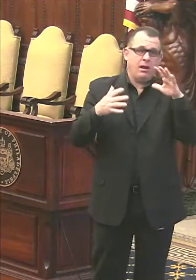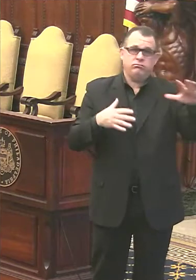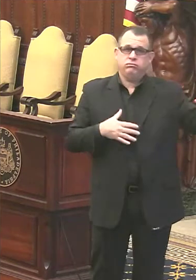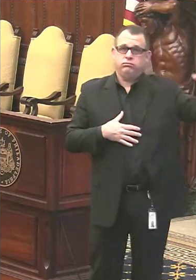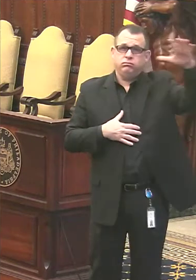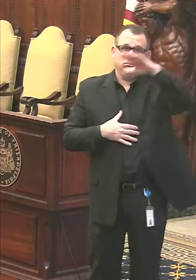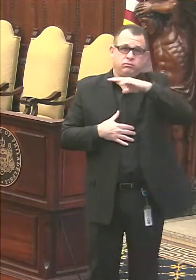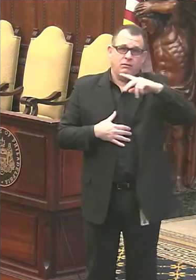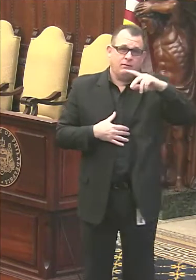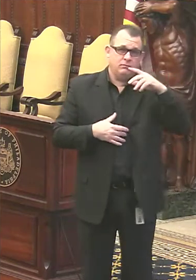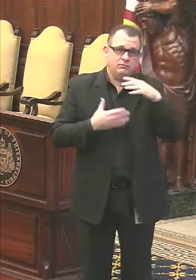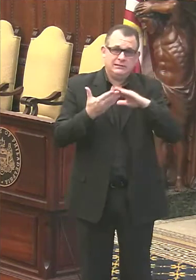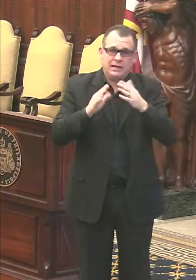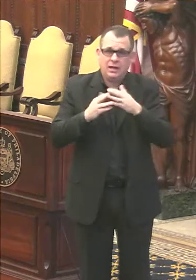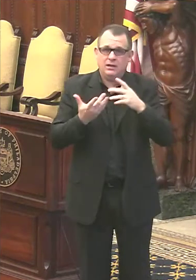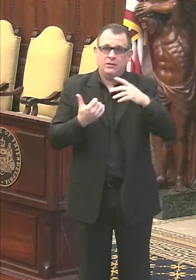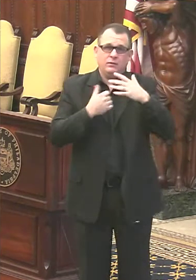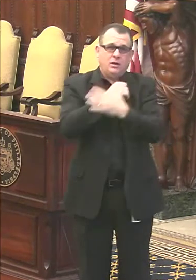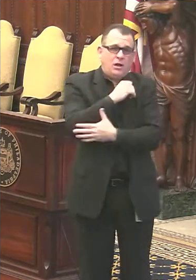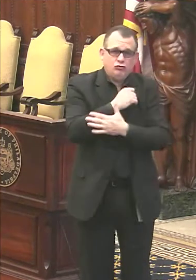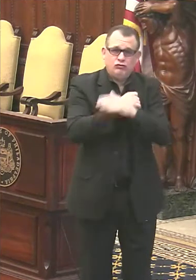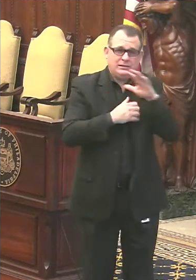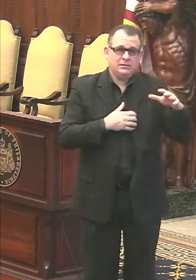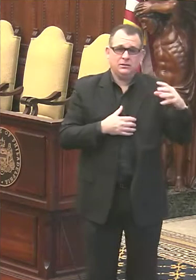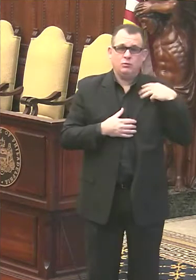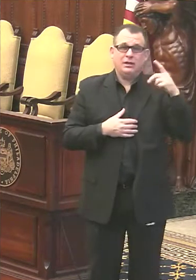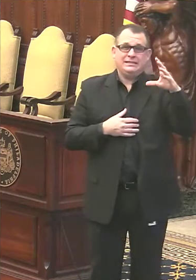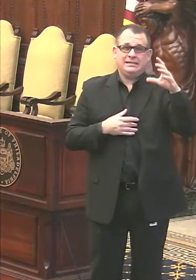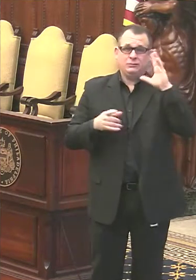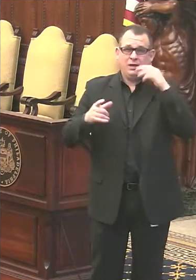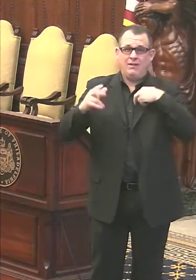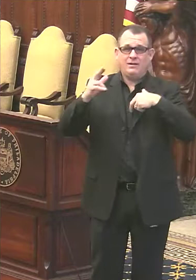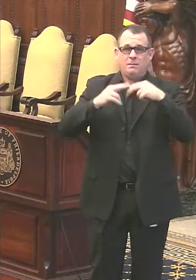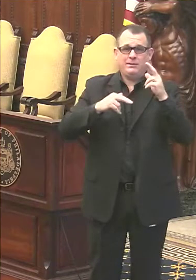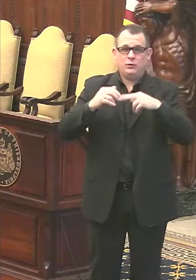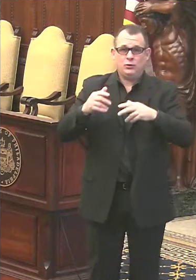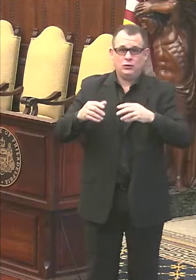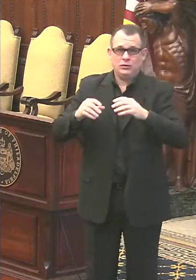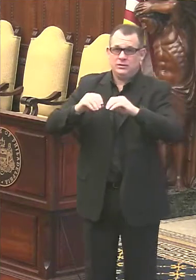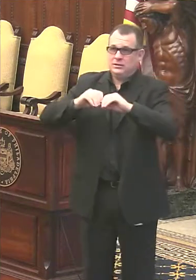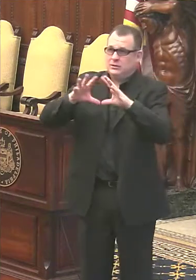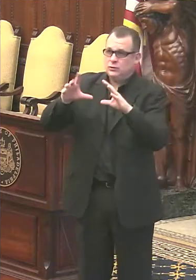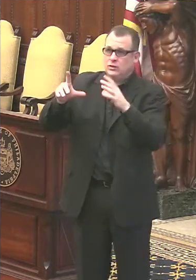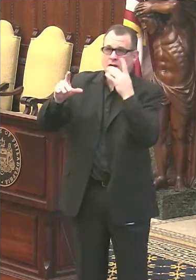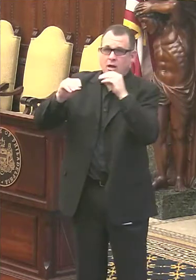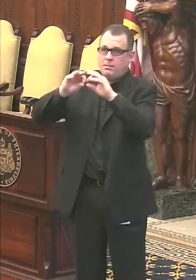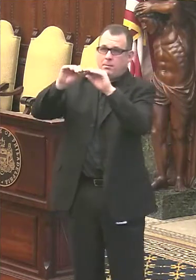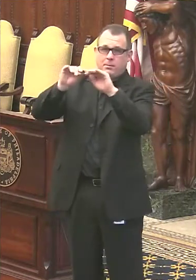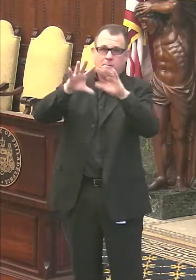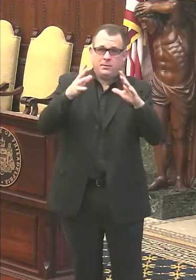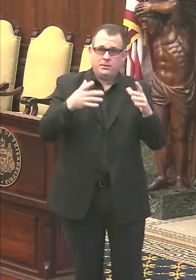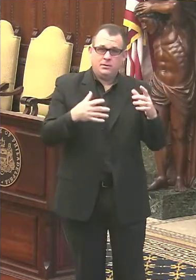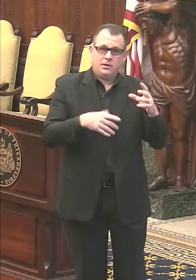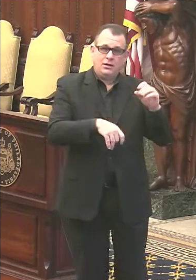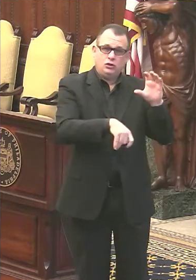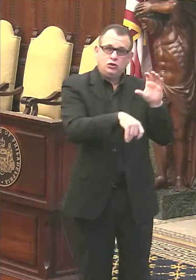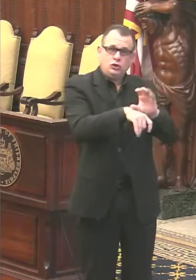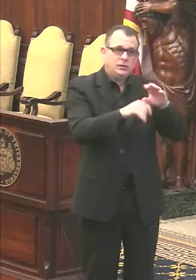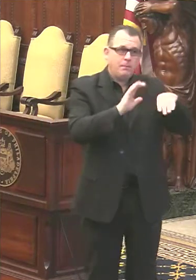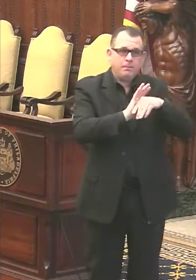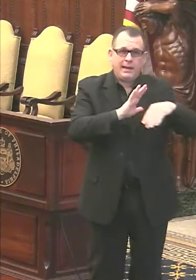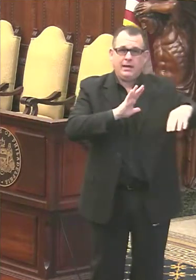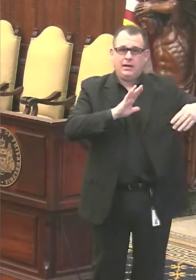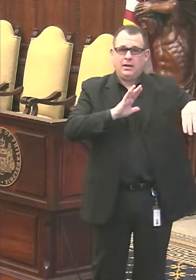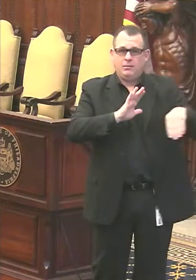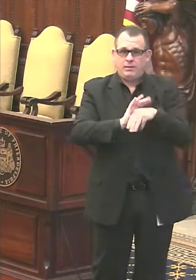.C. in illuminating buildings and ringing church bells. The national moment of unity and remembrance will be at 5.30 p.m., so